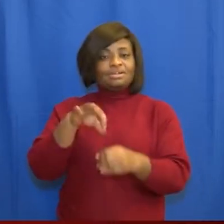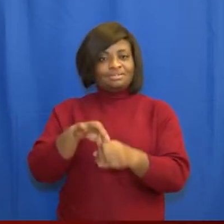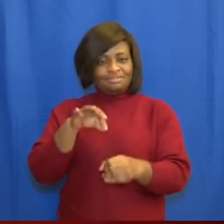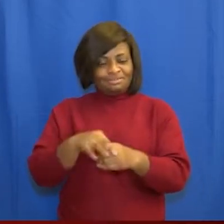safely